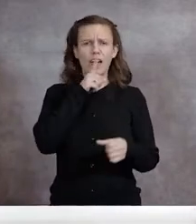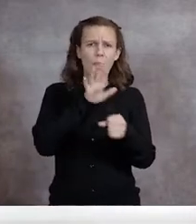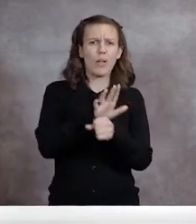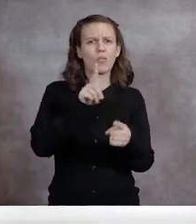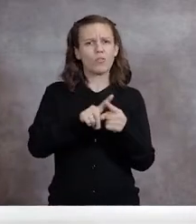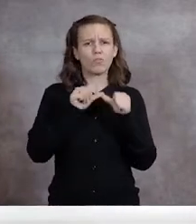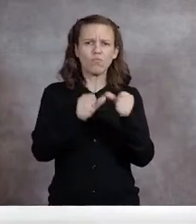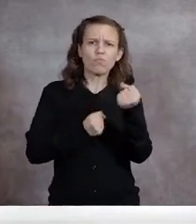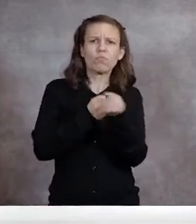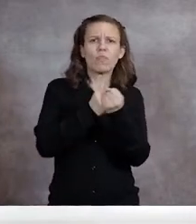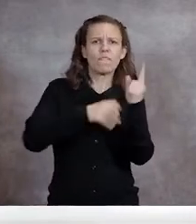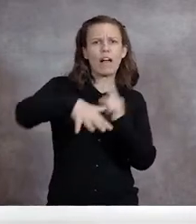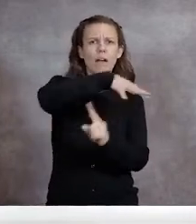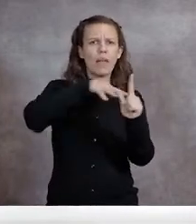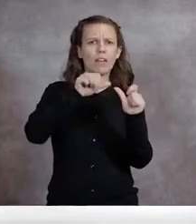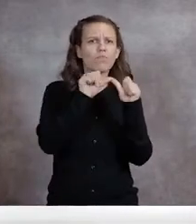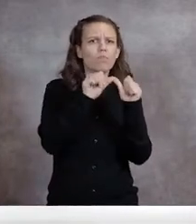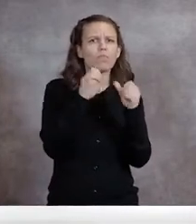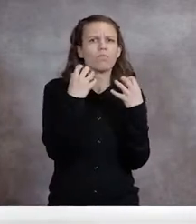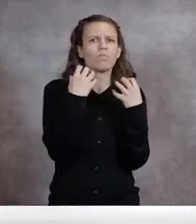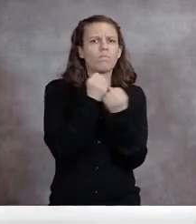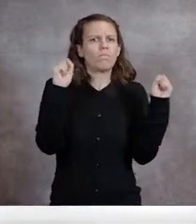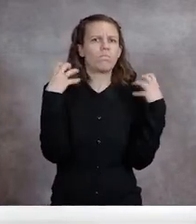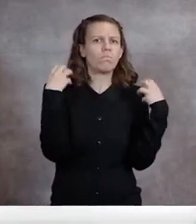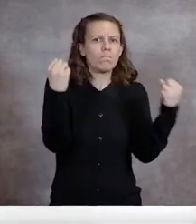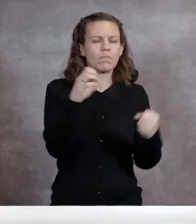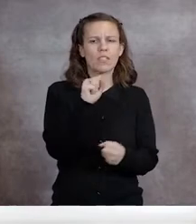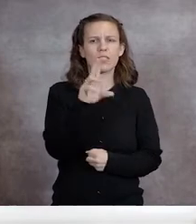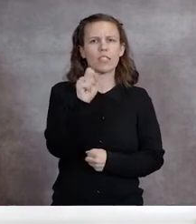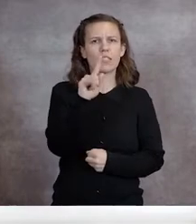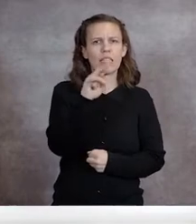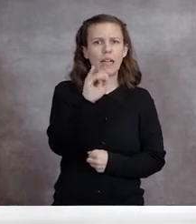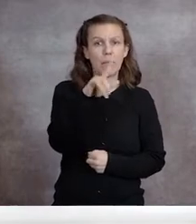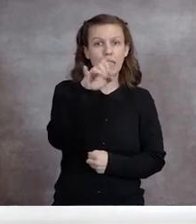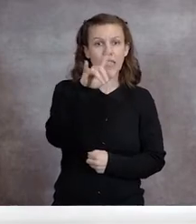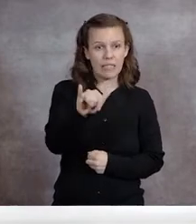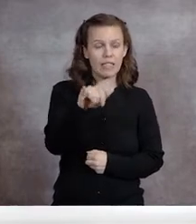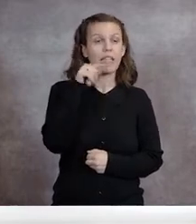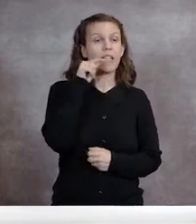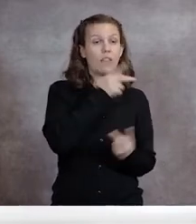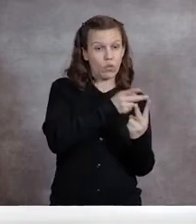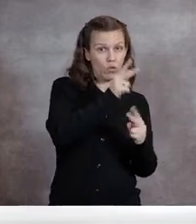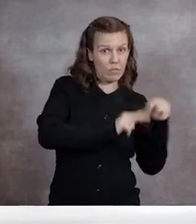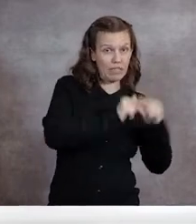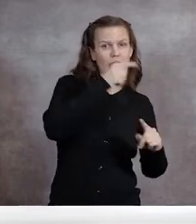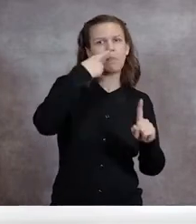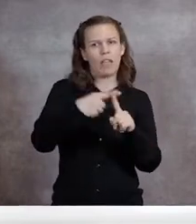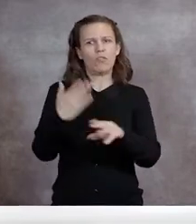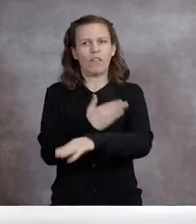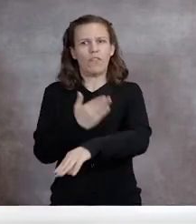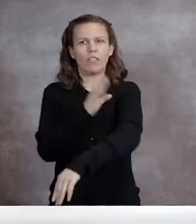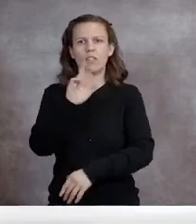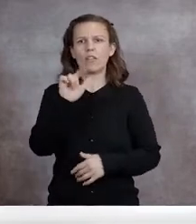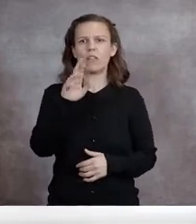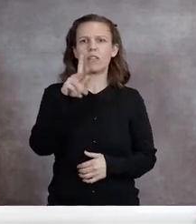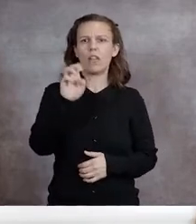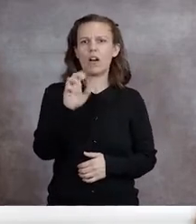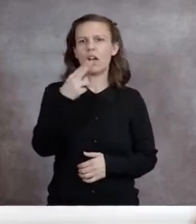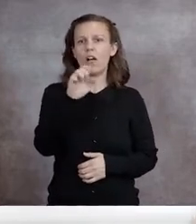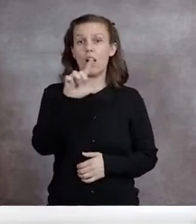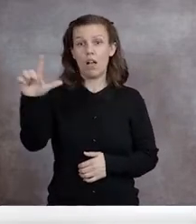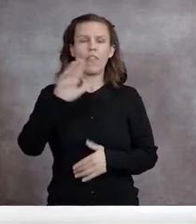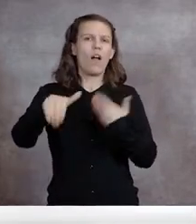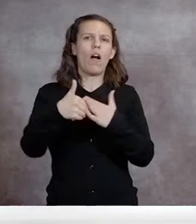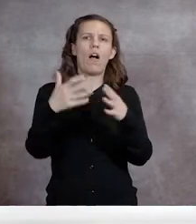sustainability, these two buildings, as well as our recent major renovations to Clark Hall, all received a LEED Gold Level